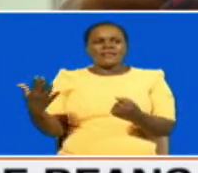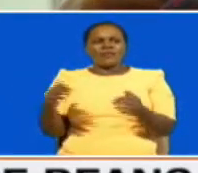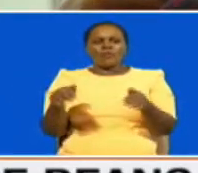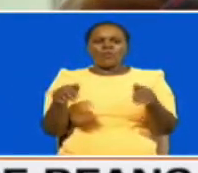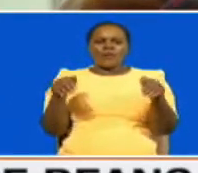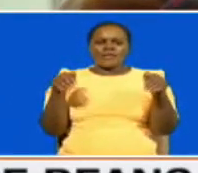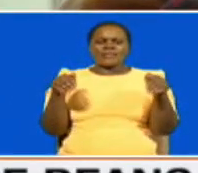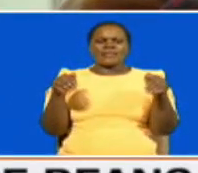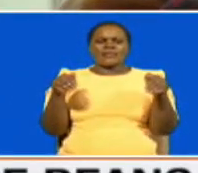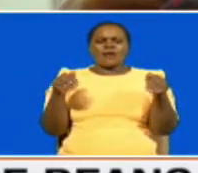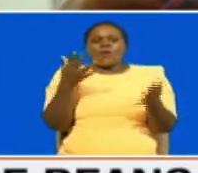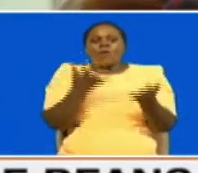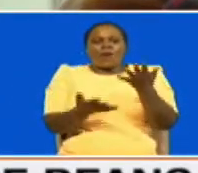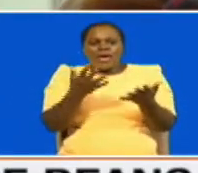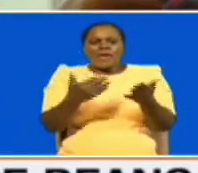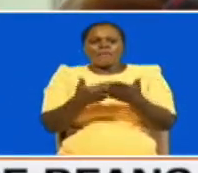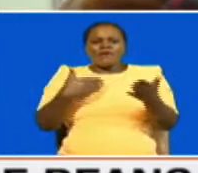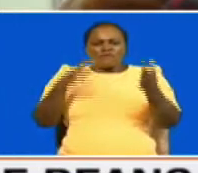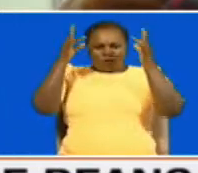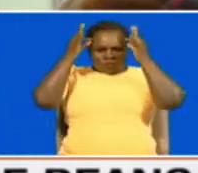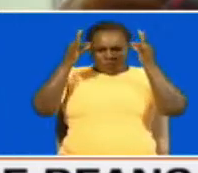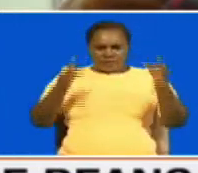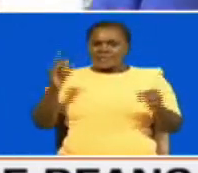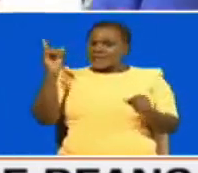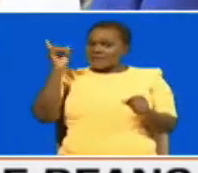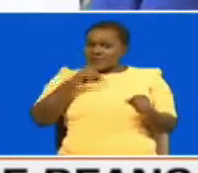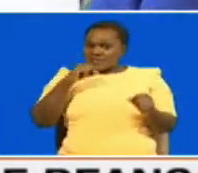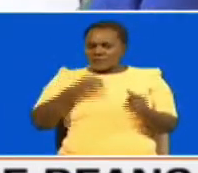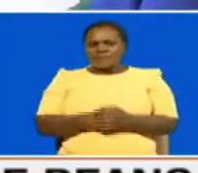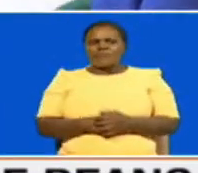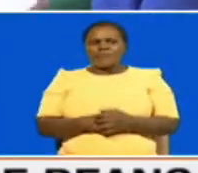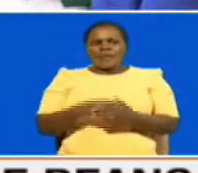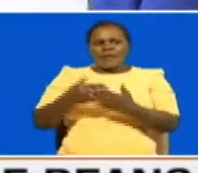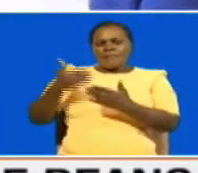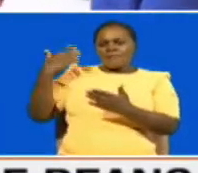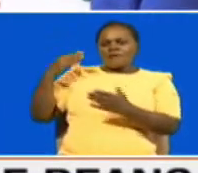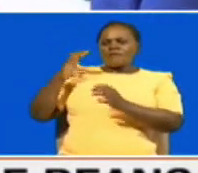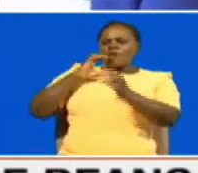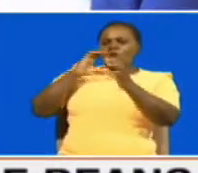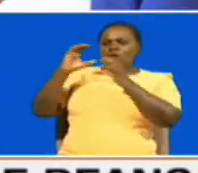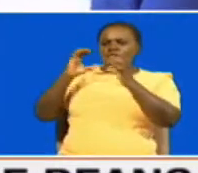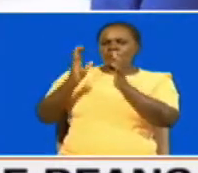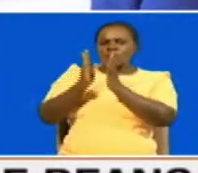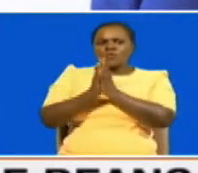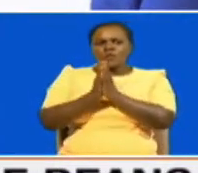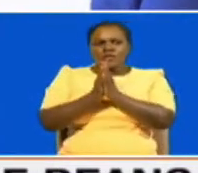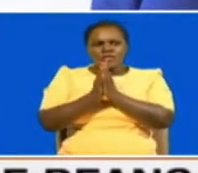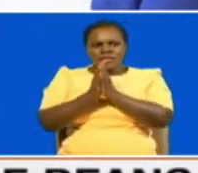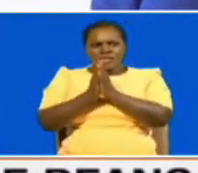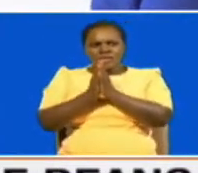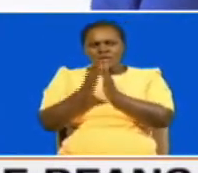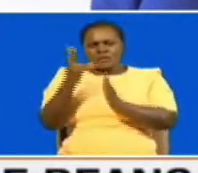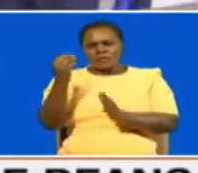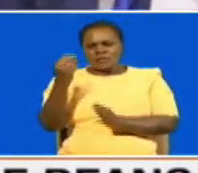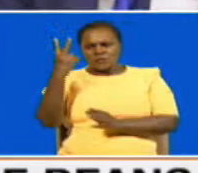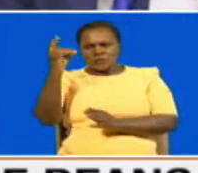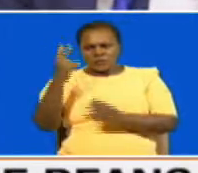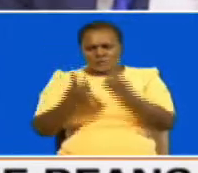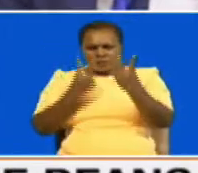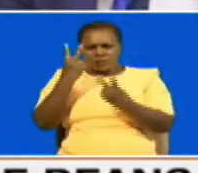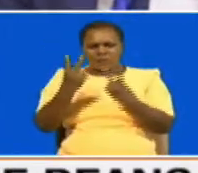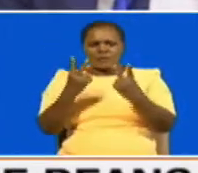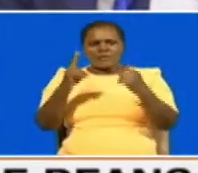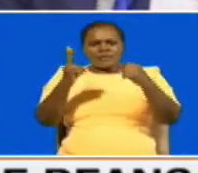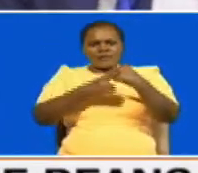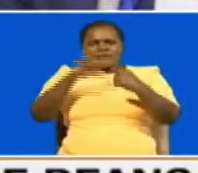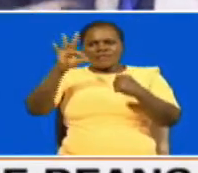wait before then you arrive at that final decision in a previous conversation on the 1st of april 2022 at